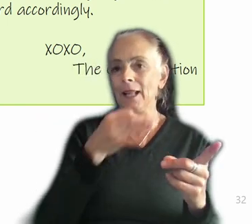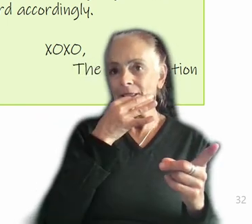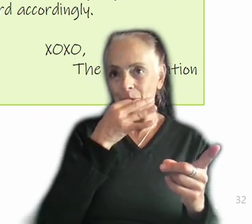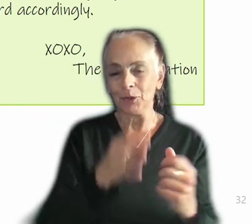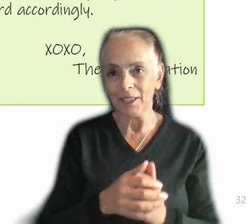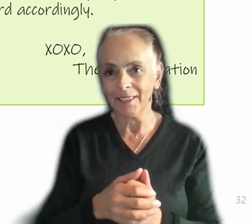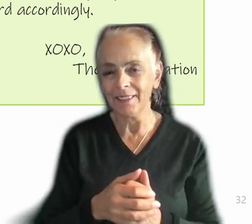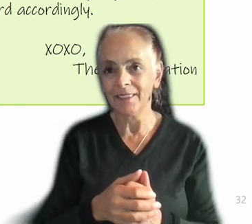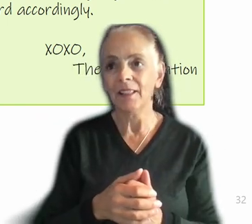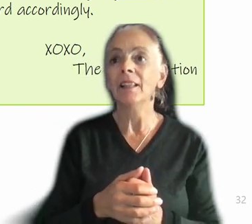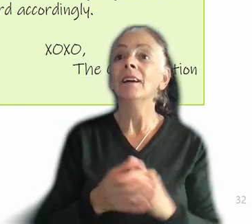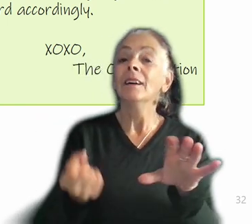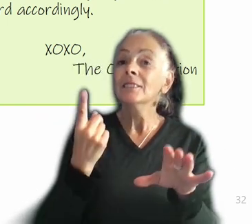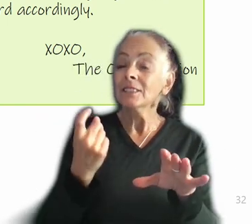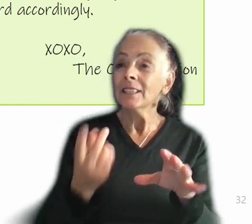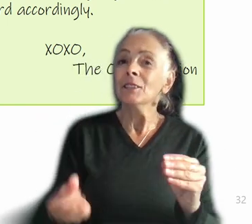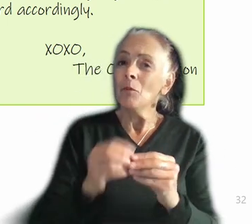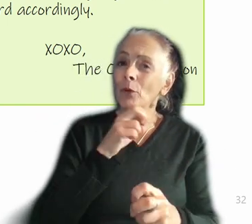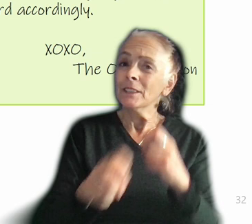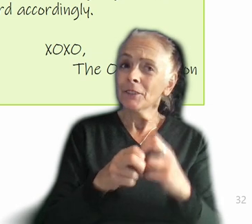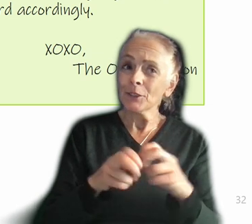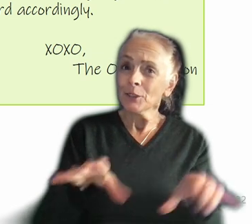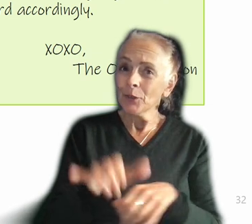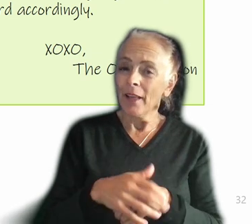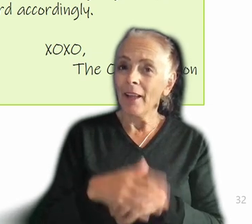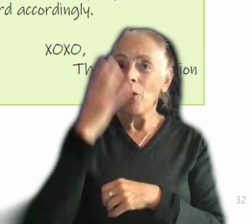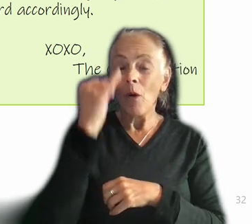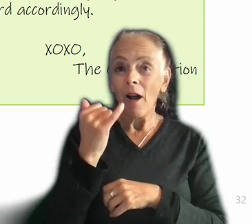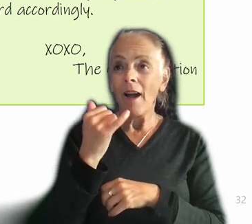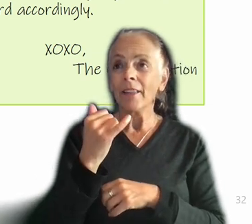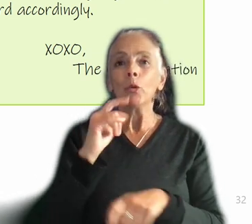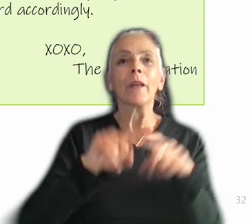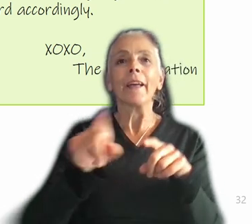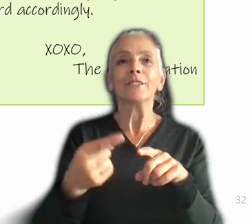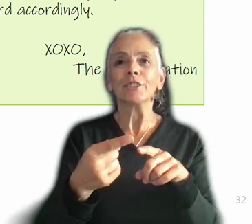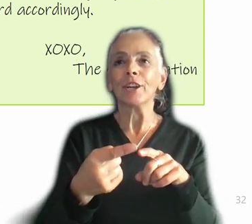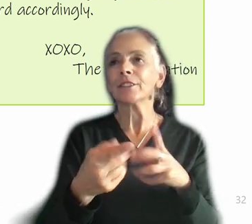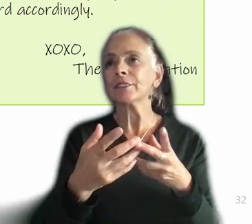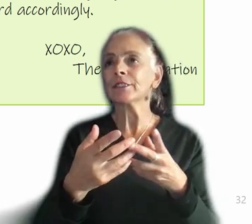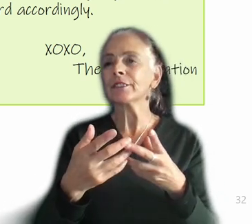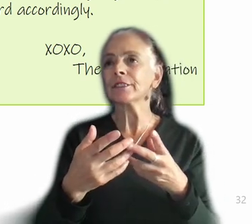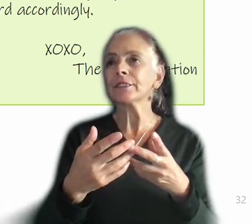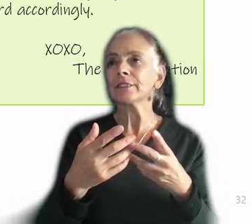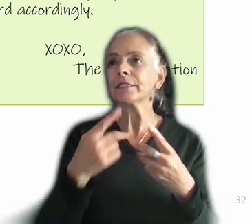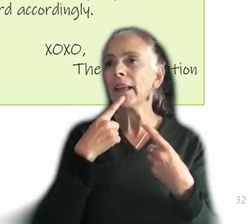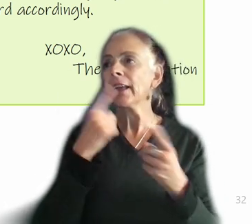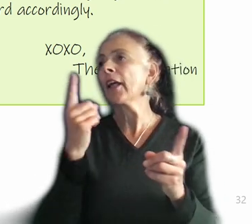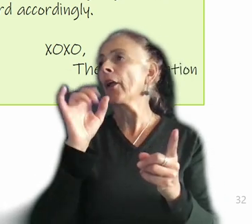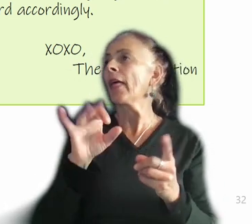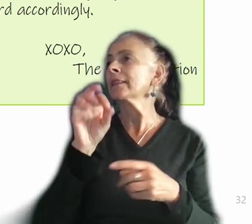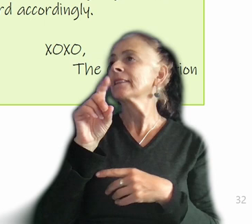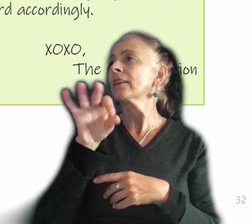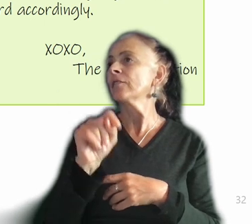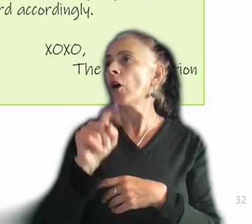is a much, much, much more difficult thing to do because, of course, you can't just declare by fiat that something is the default. You need to get buy